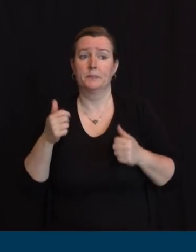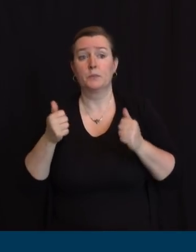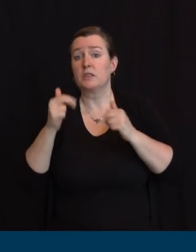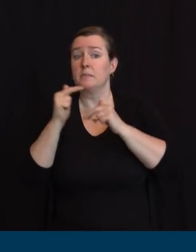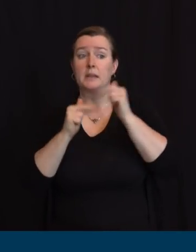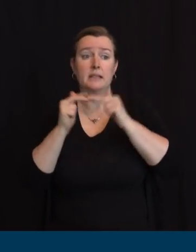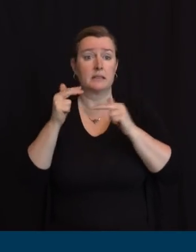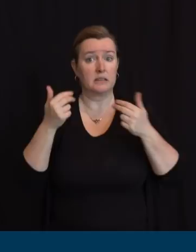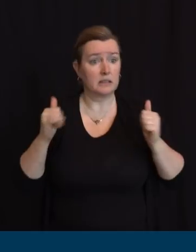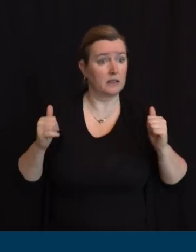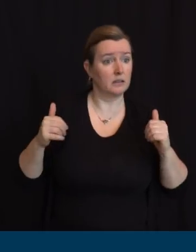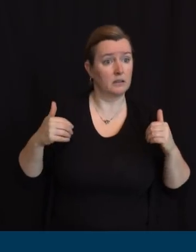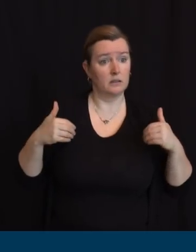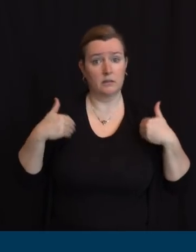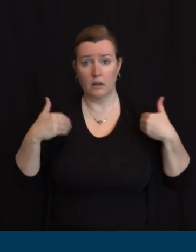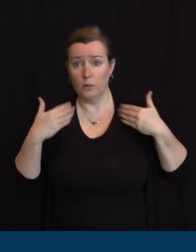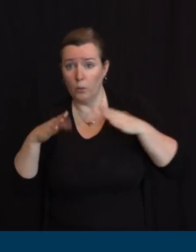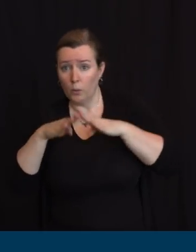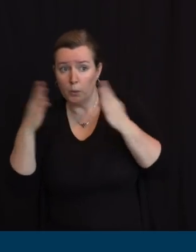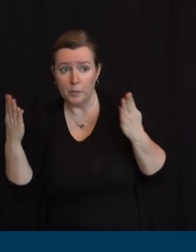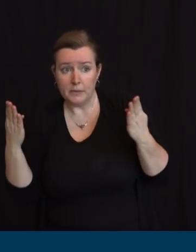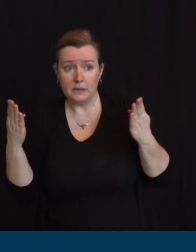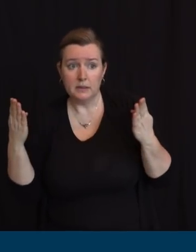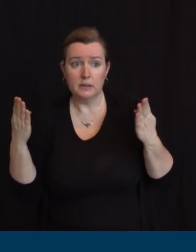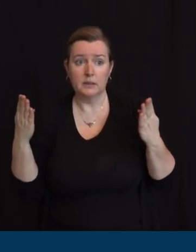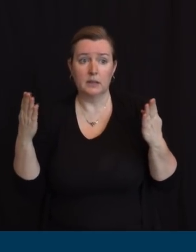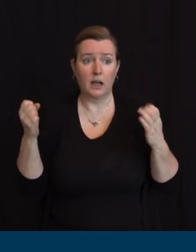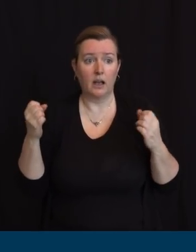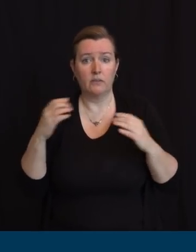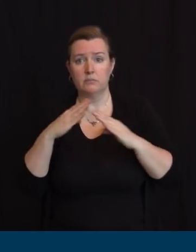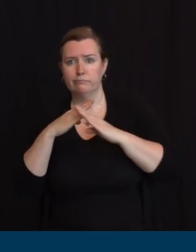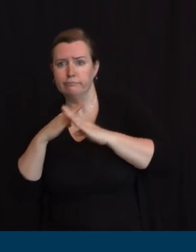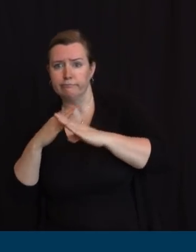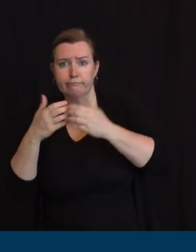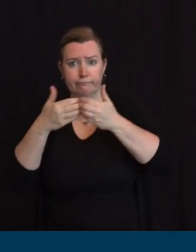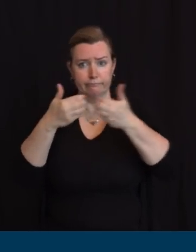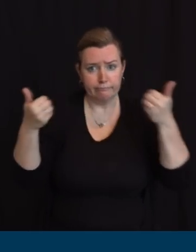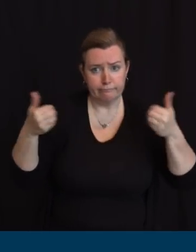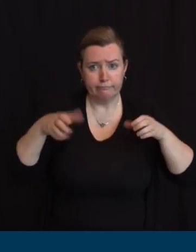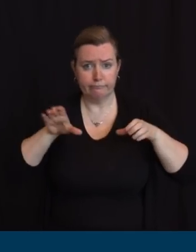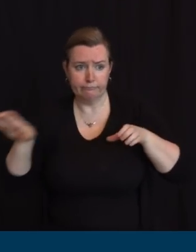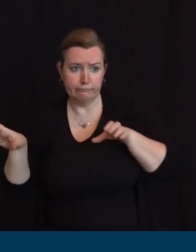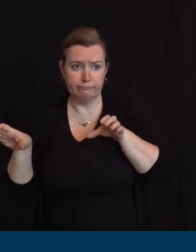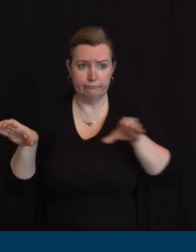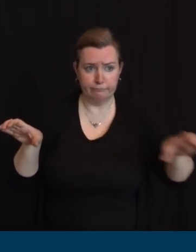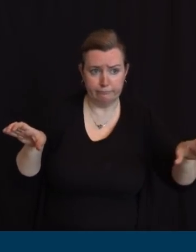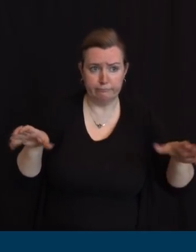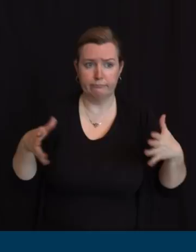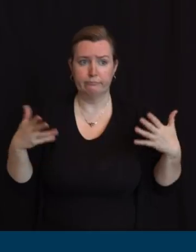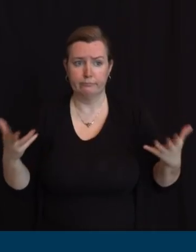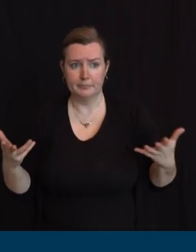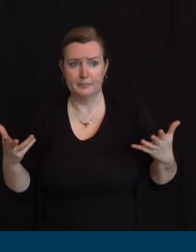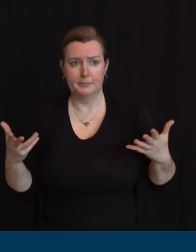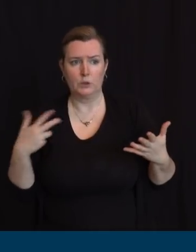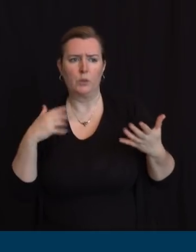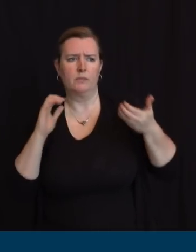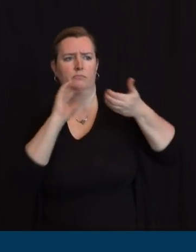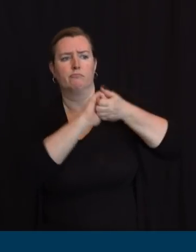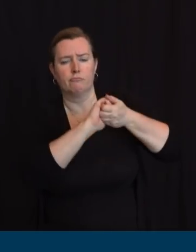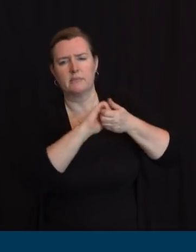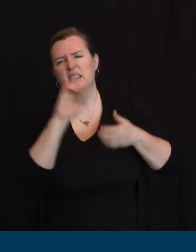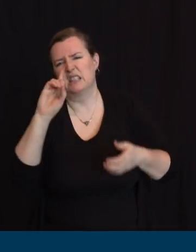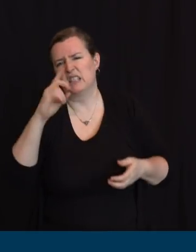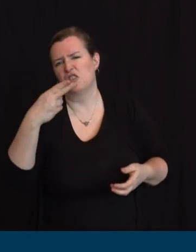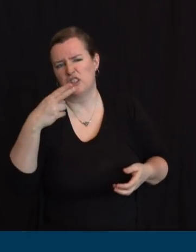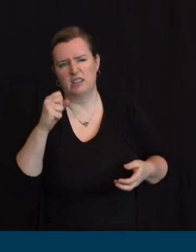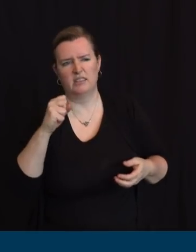have the available financial foundation to purchase PPE and or pay their employees.